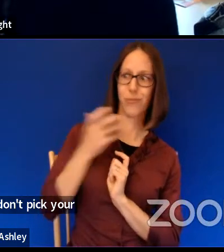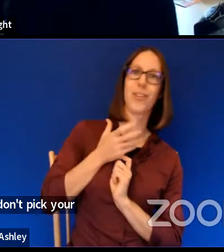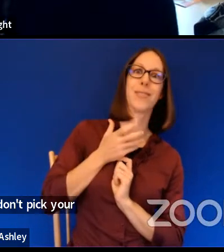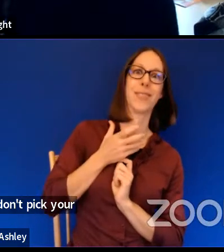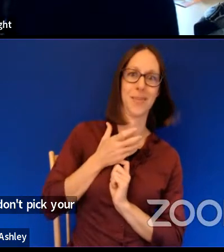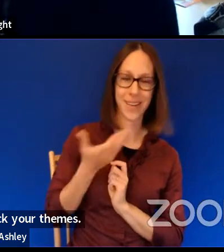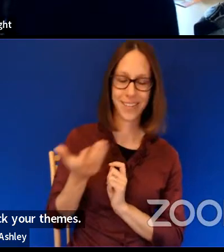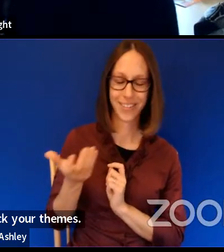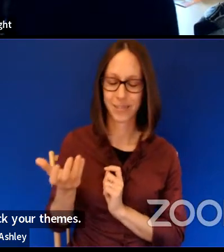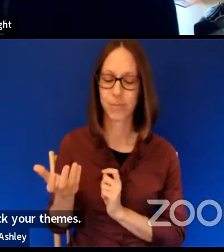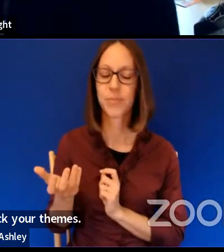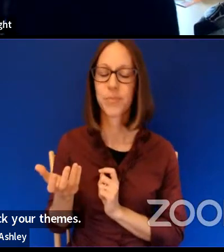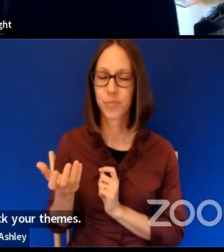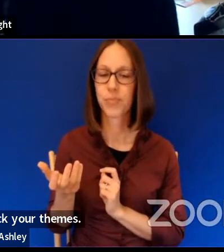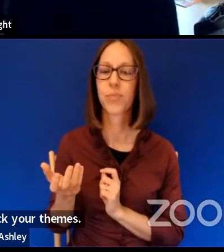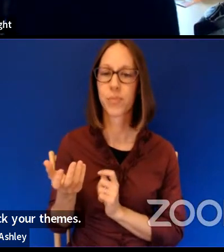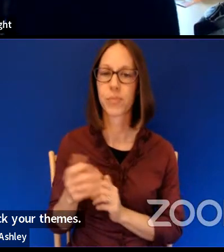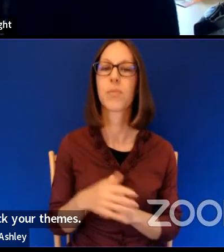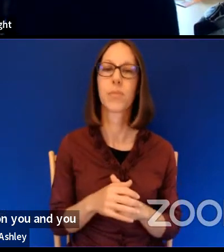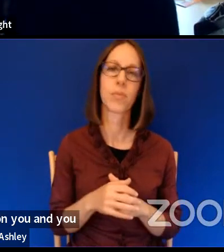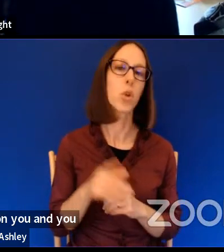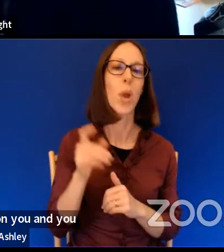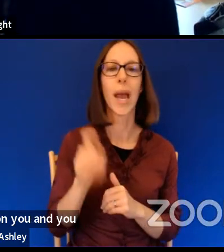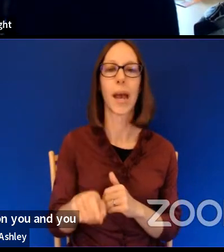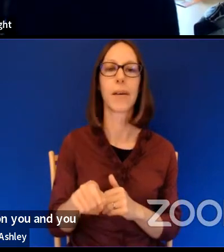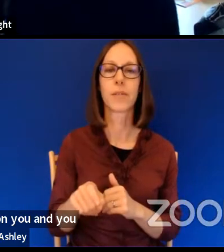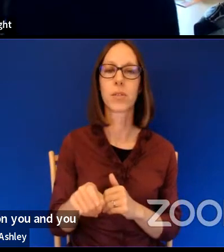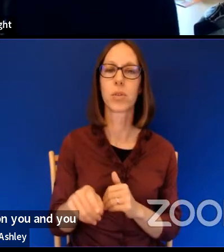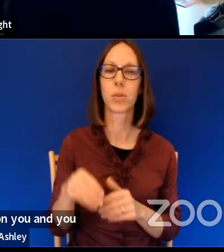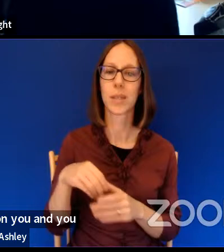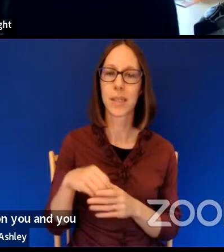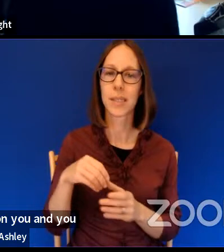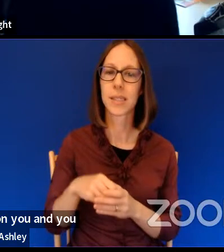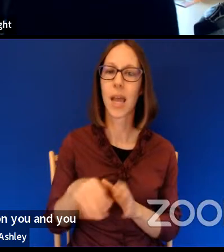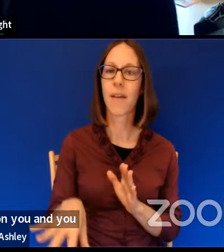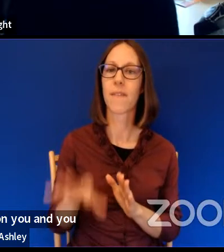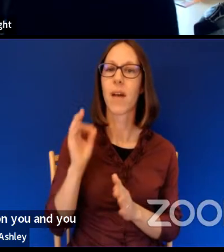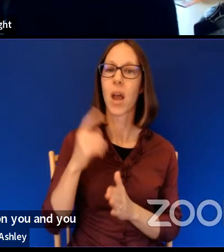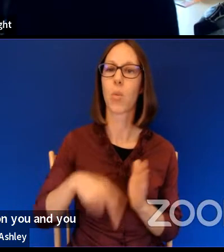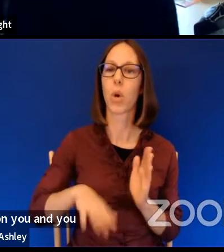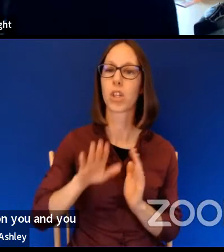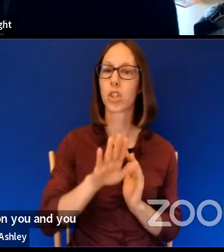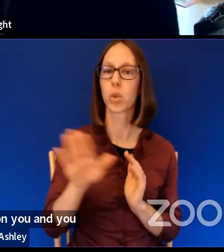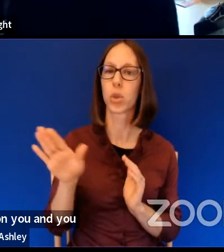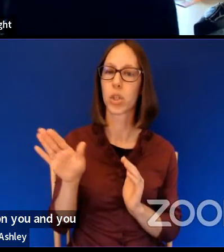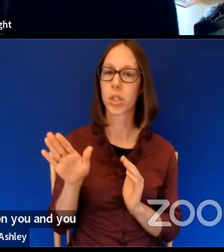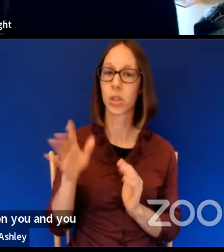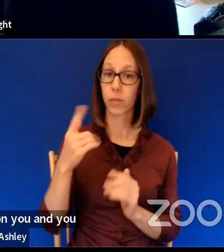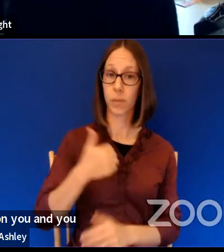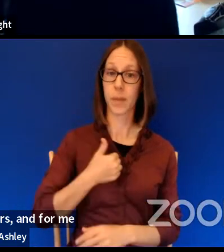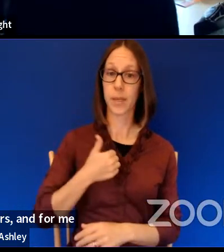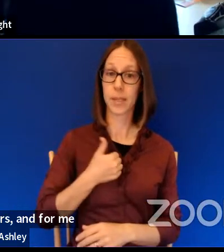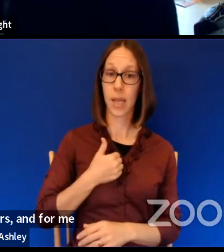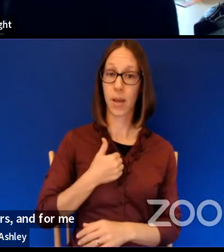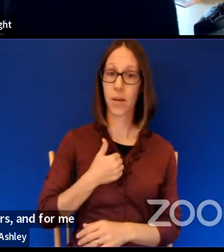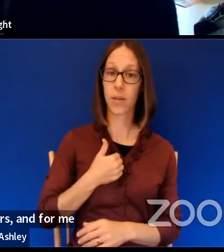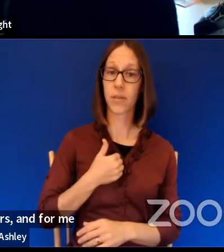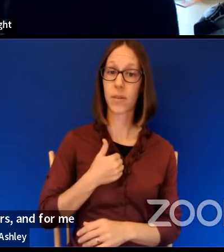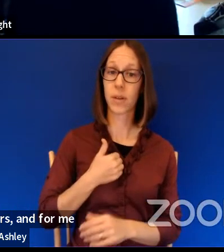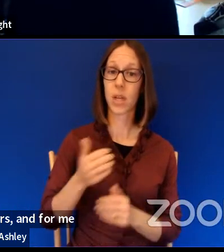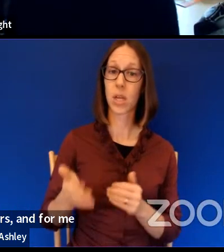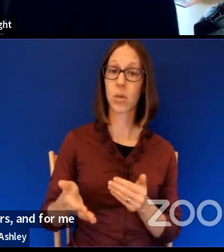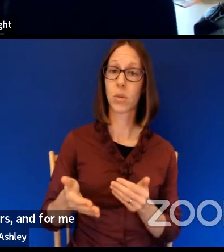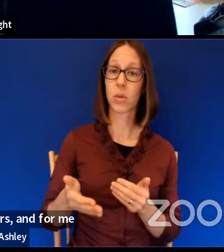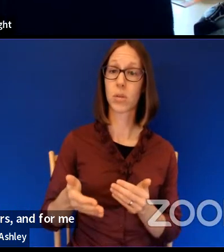um, you know, you have to find in them what's yours. And for me, it was almost like